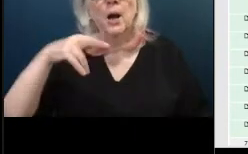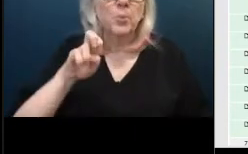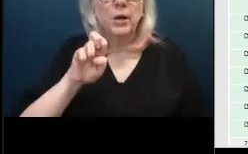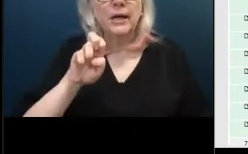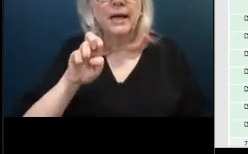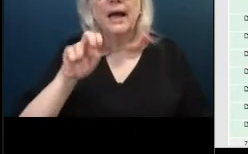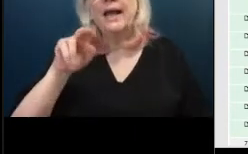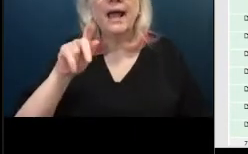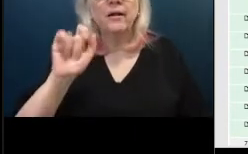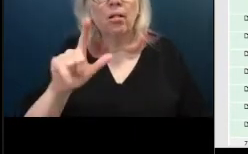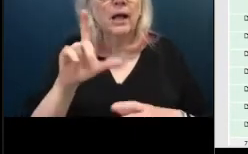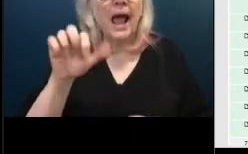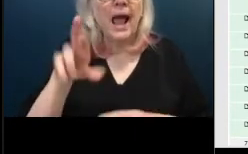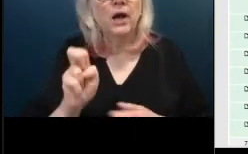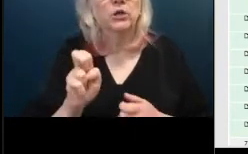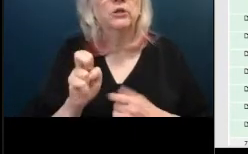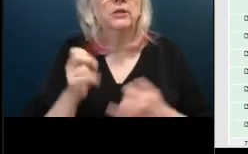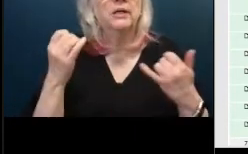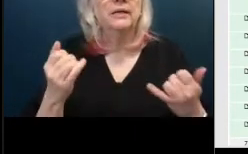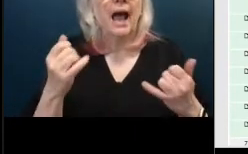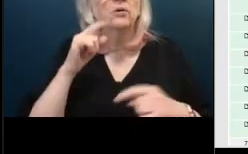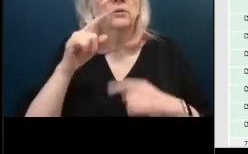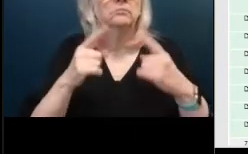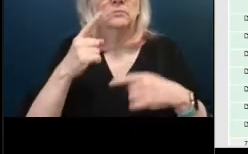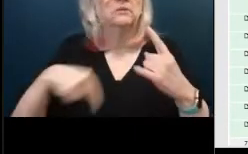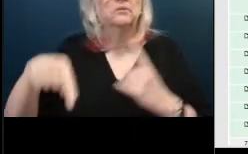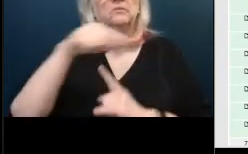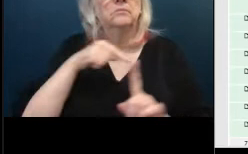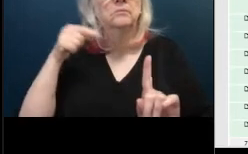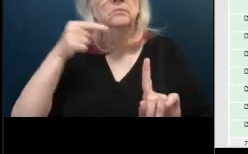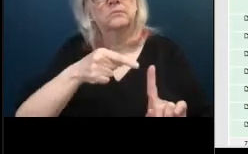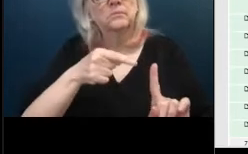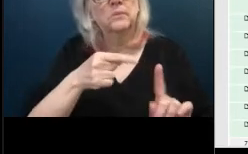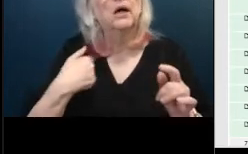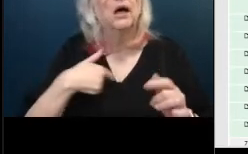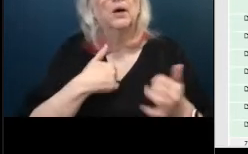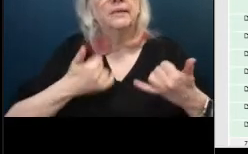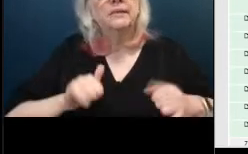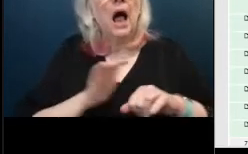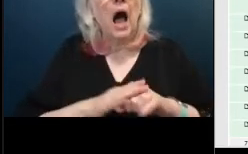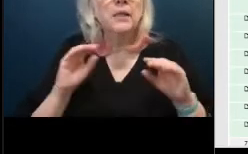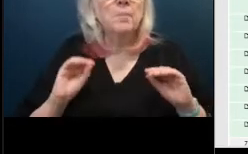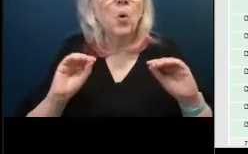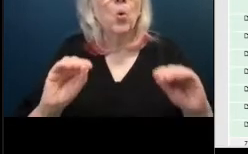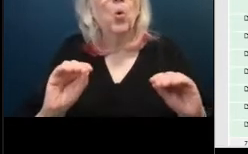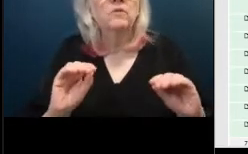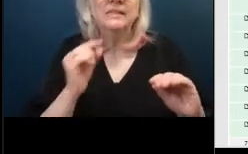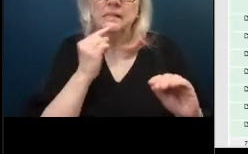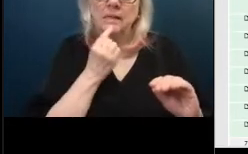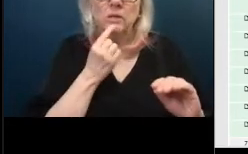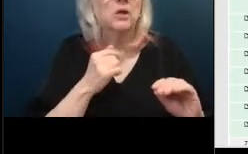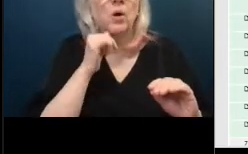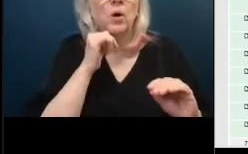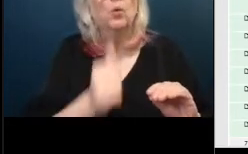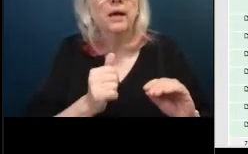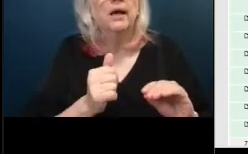Now, this brings me all the way around the minute and 19 seconds I got. We still on the move. We haven't backed up. We're in a hurricane in the